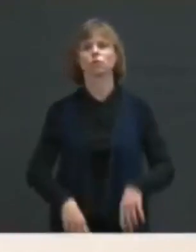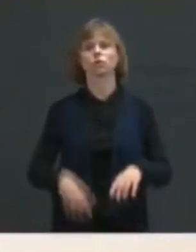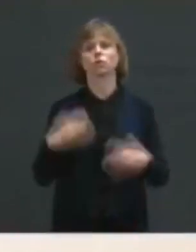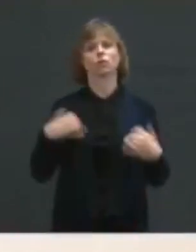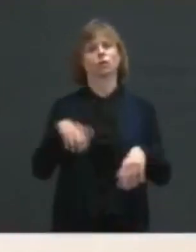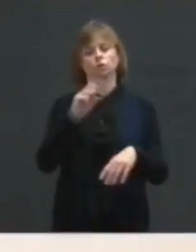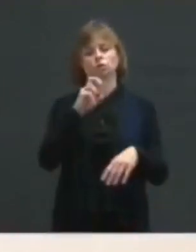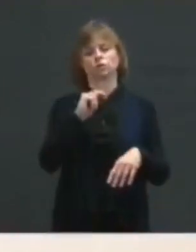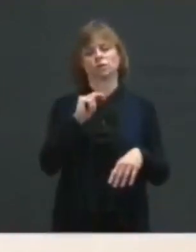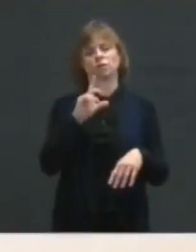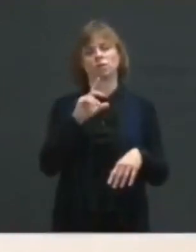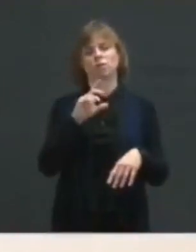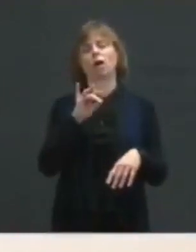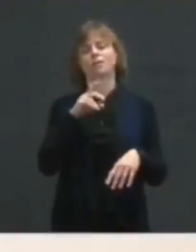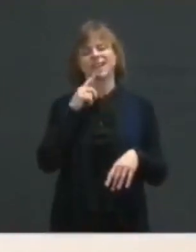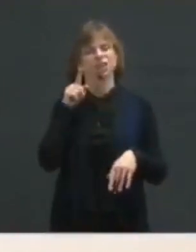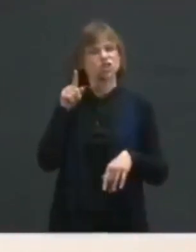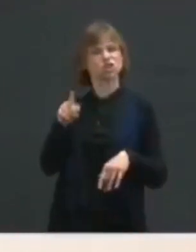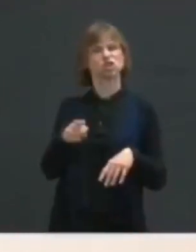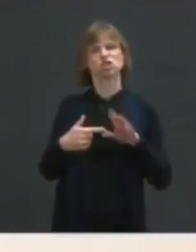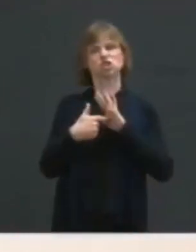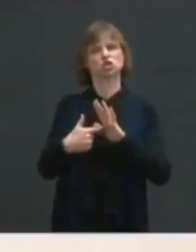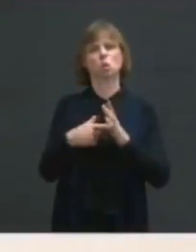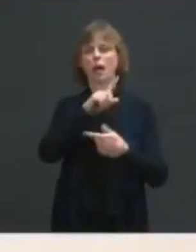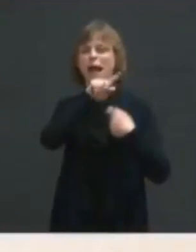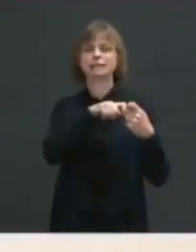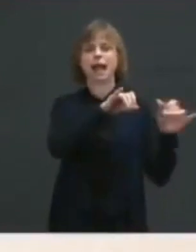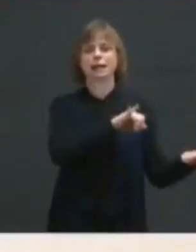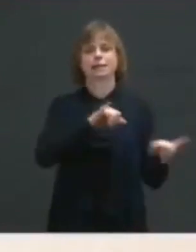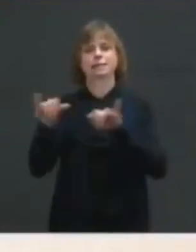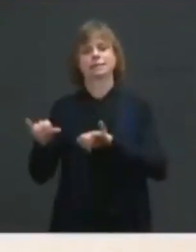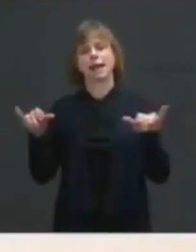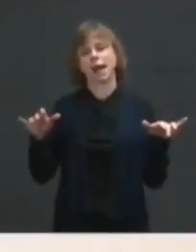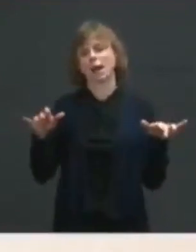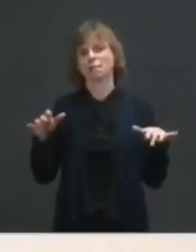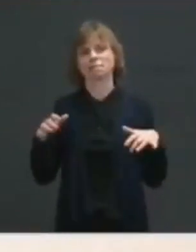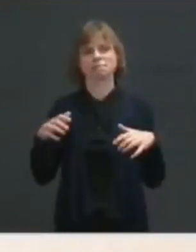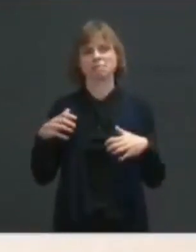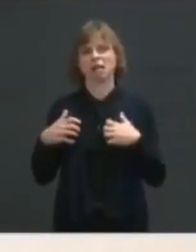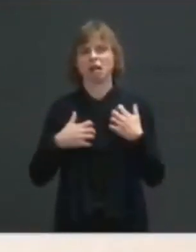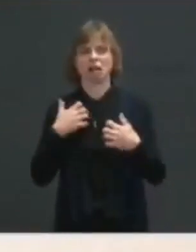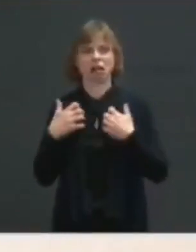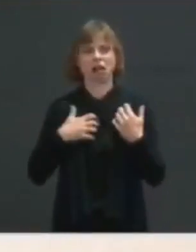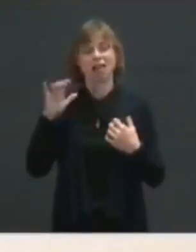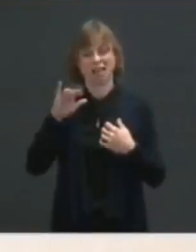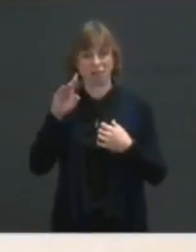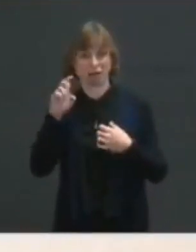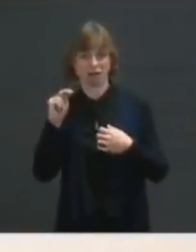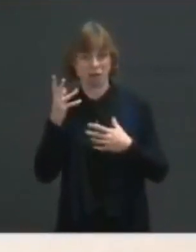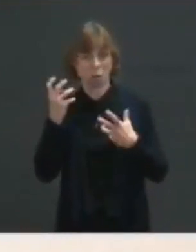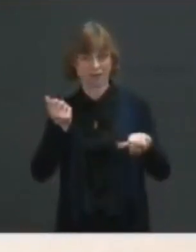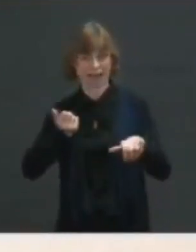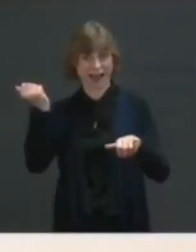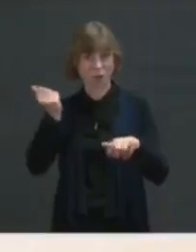says she's demonstrated exactly the kind of animosity President Biden pledged to transcend. Manchin said he's worried that her statements will have